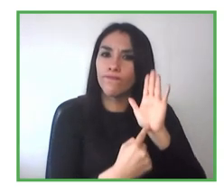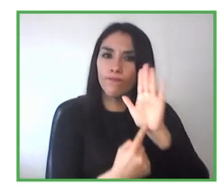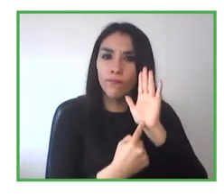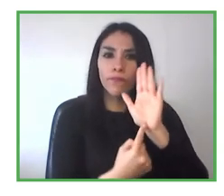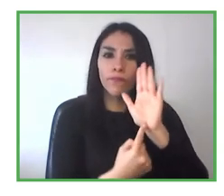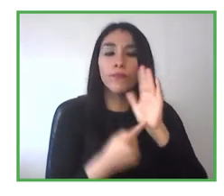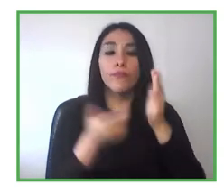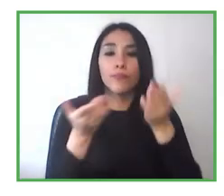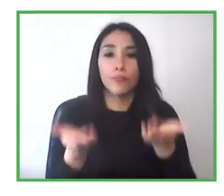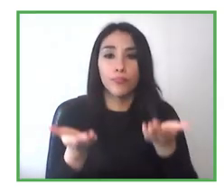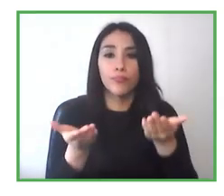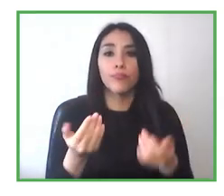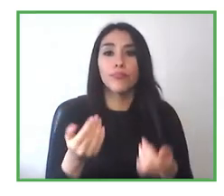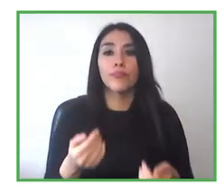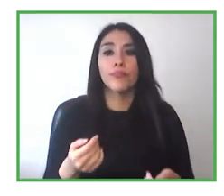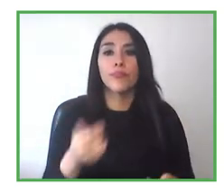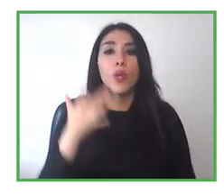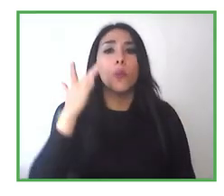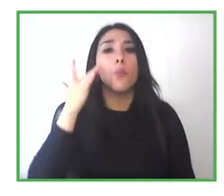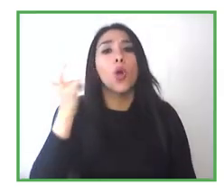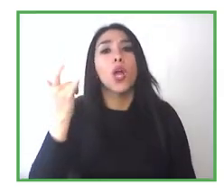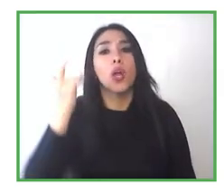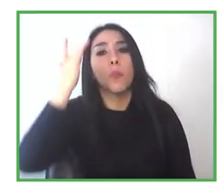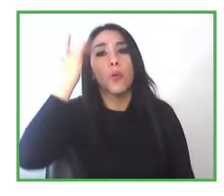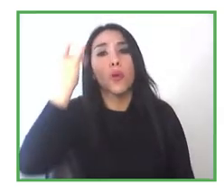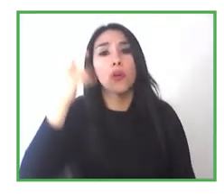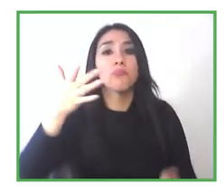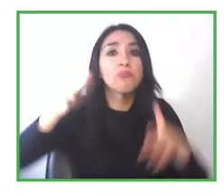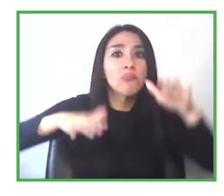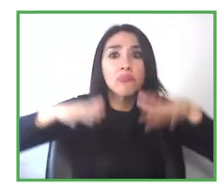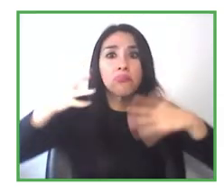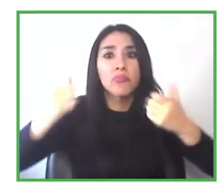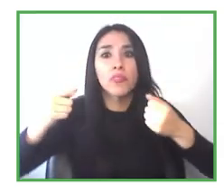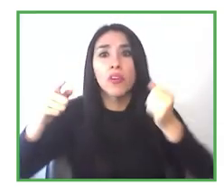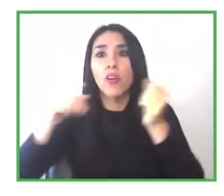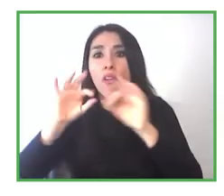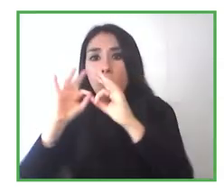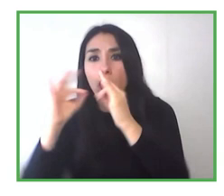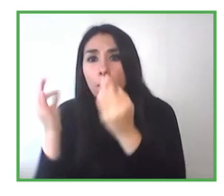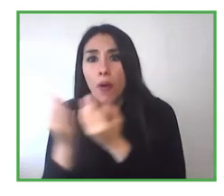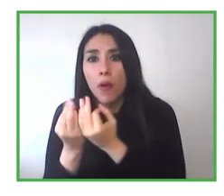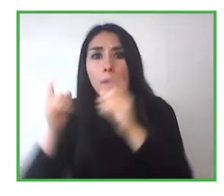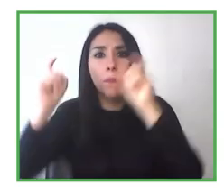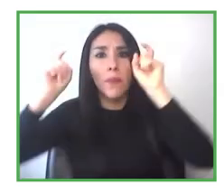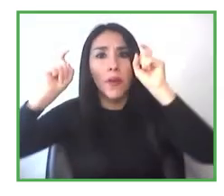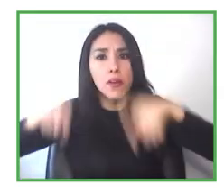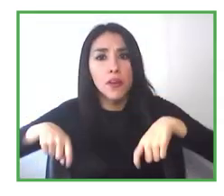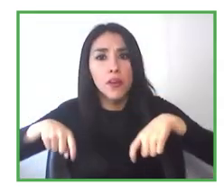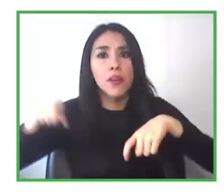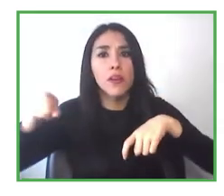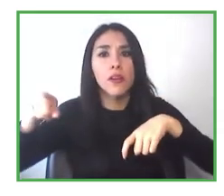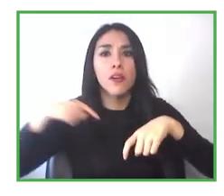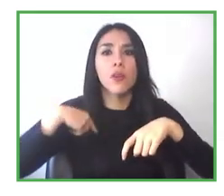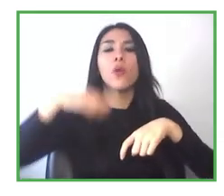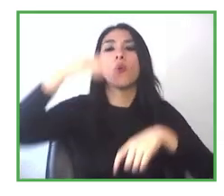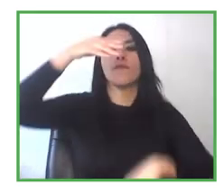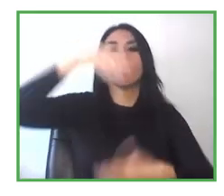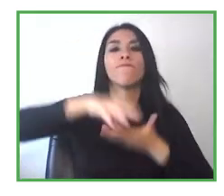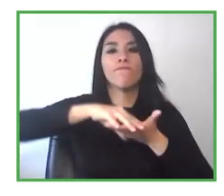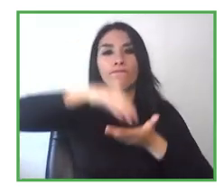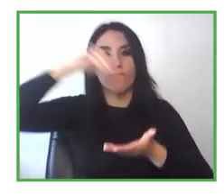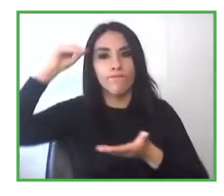because a family member maybe has the need to speak in sign language. So, I invite you all to